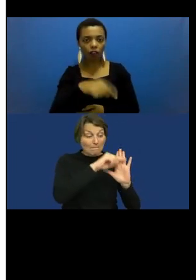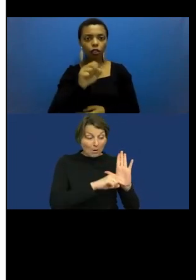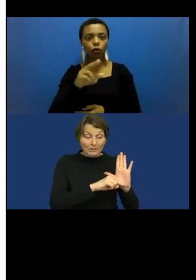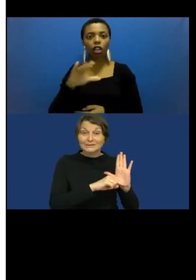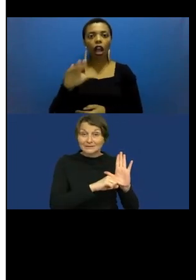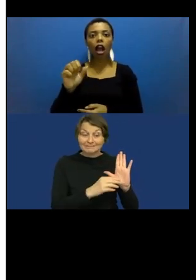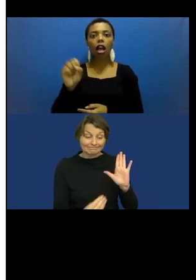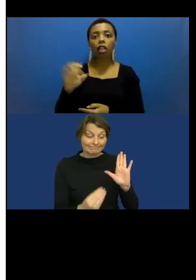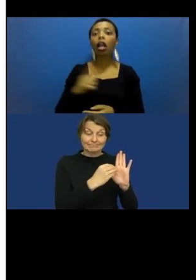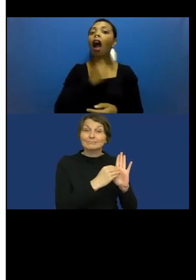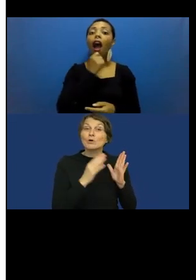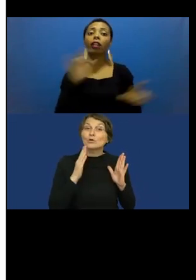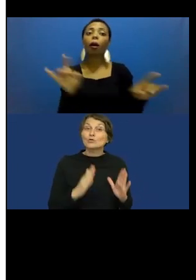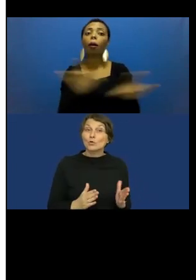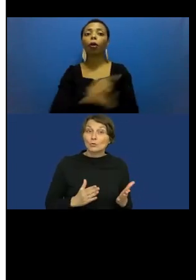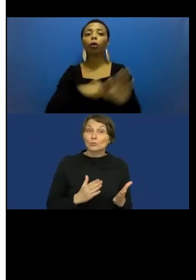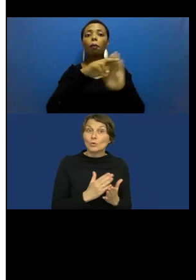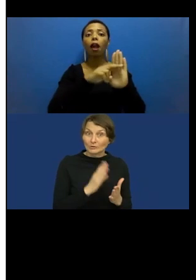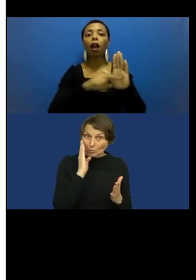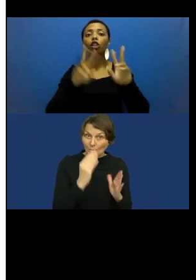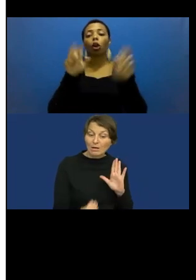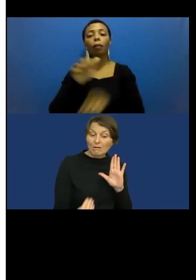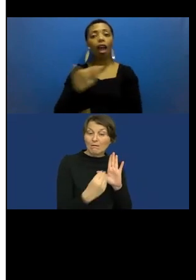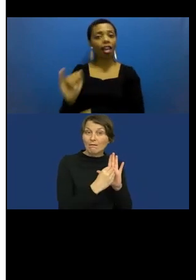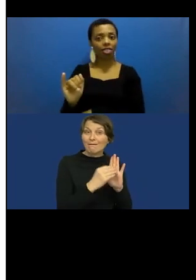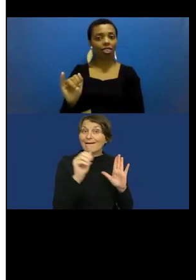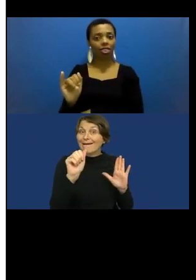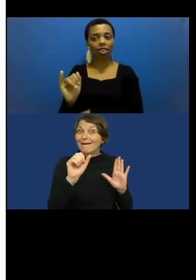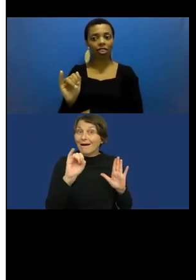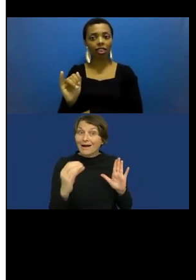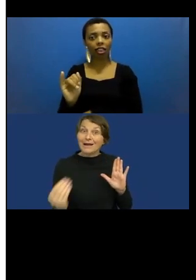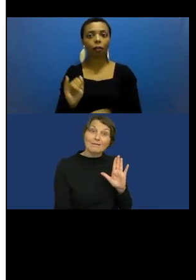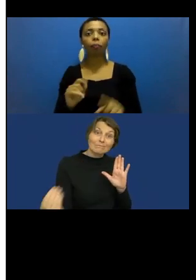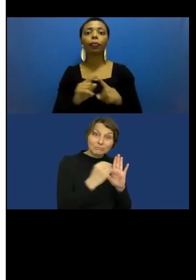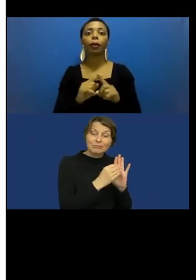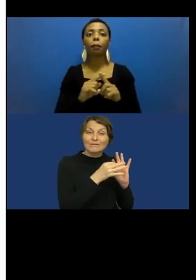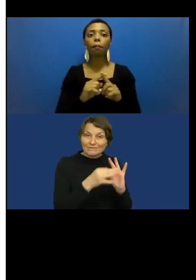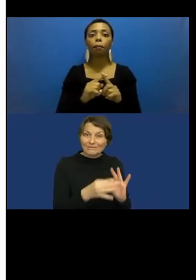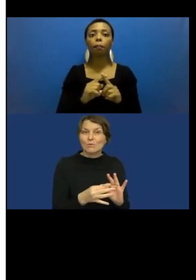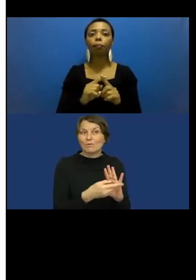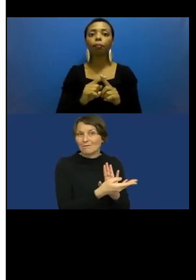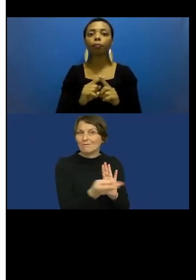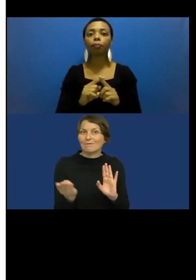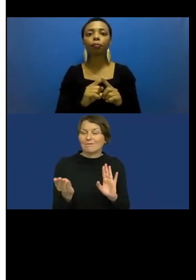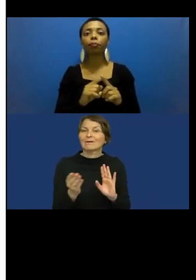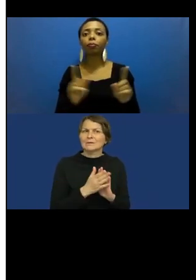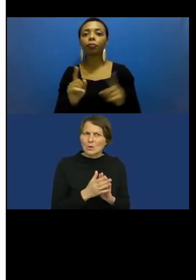regulating artificial intelligence. This emphasis was fully